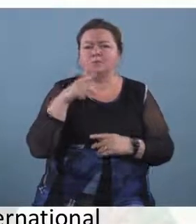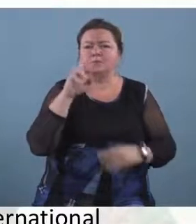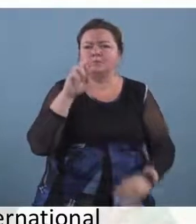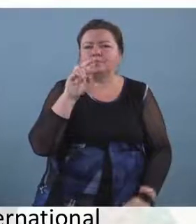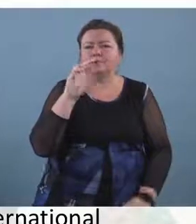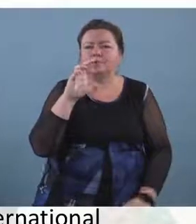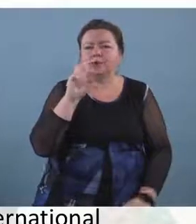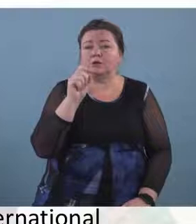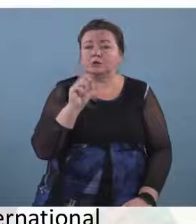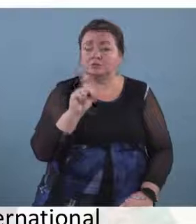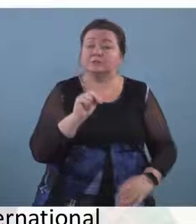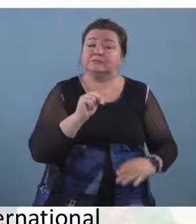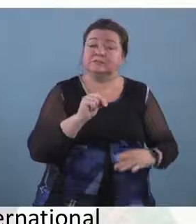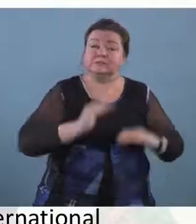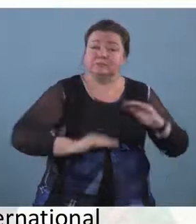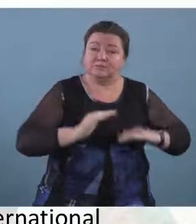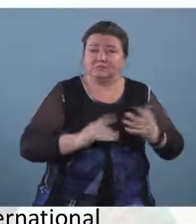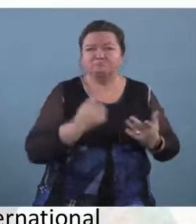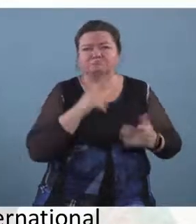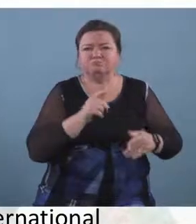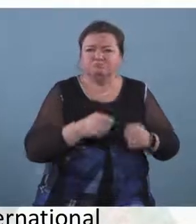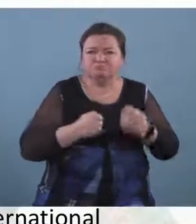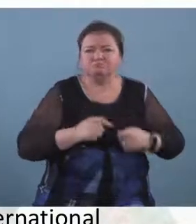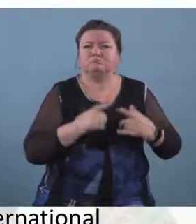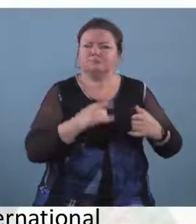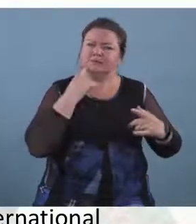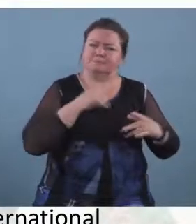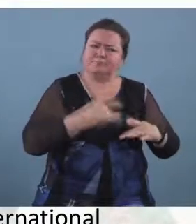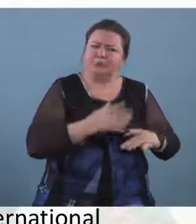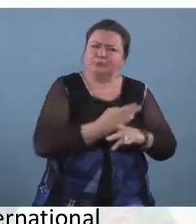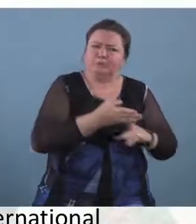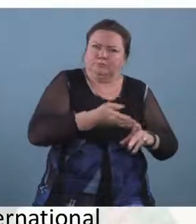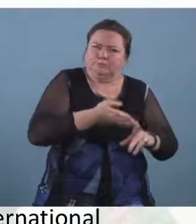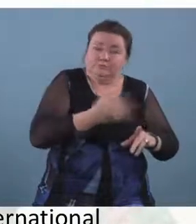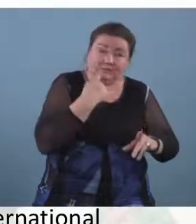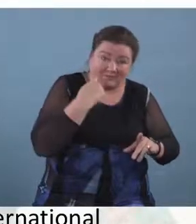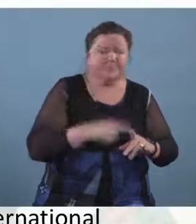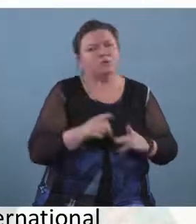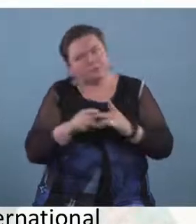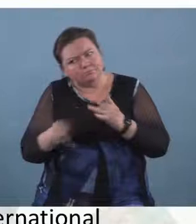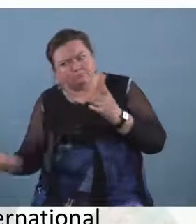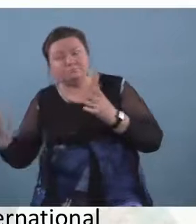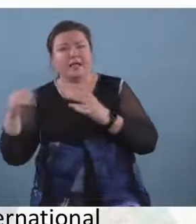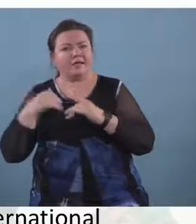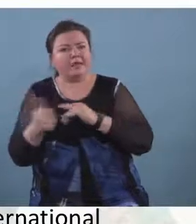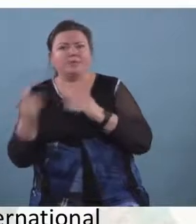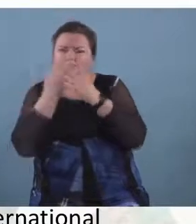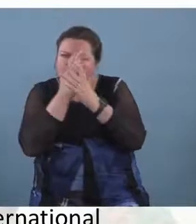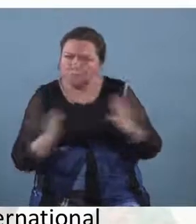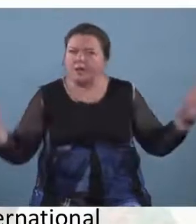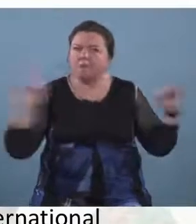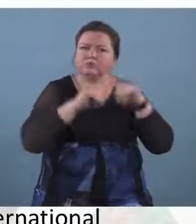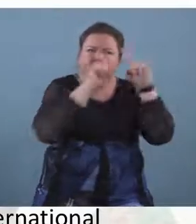and because we have found throughout our project that when you use the widest possible range of instruments